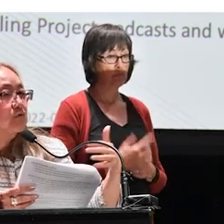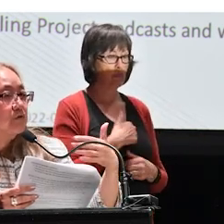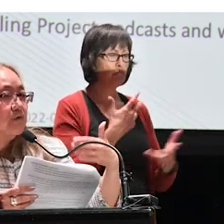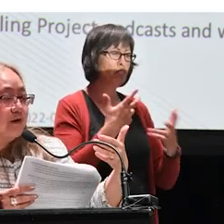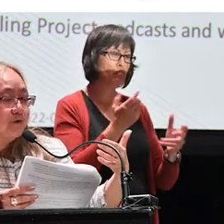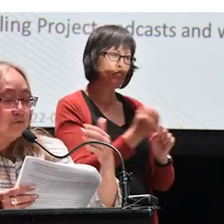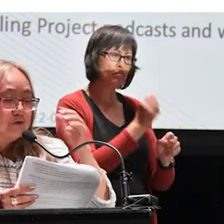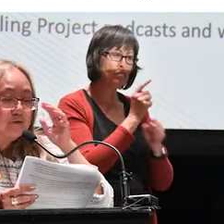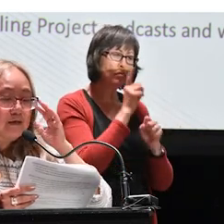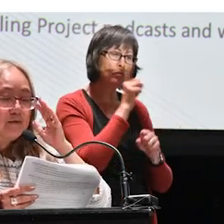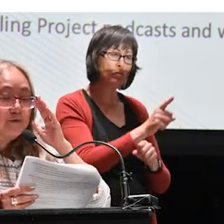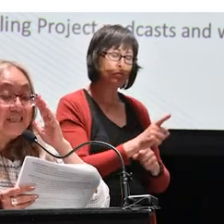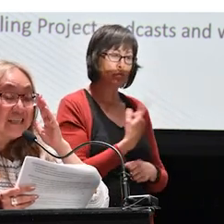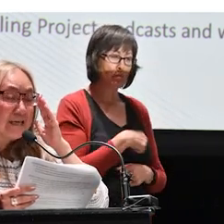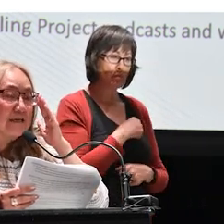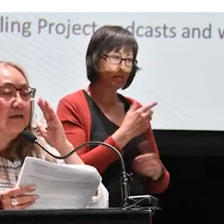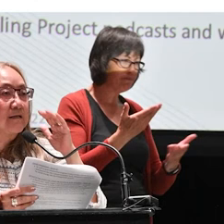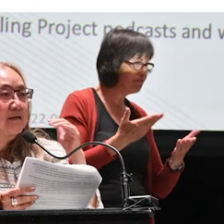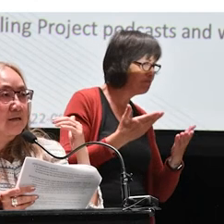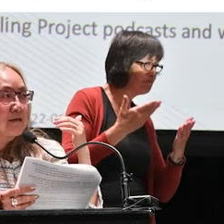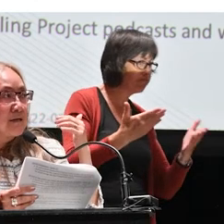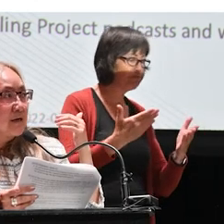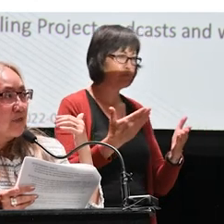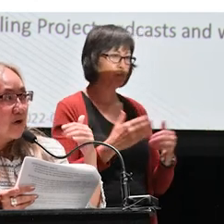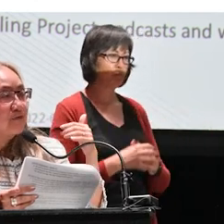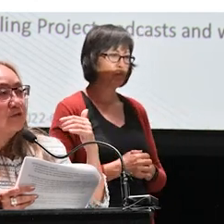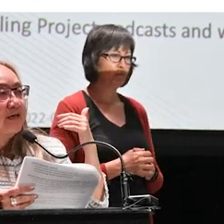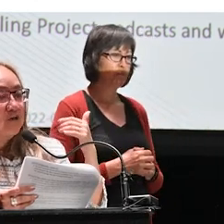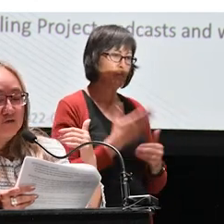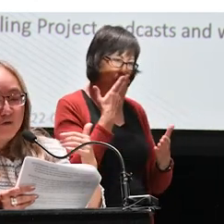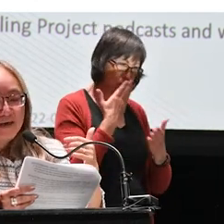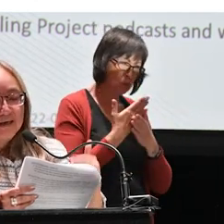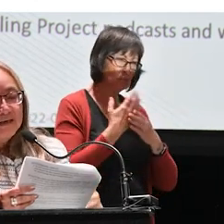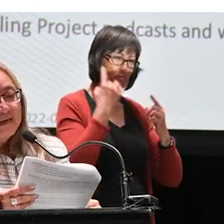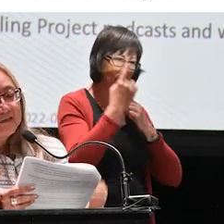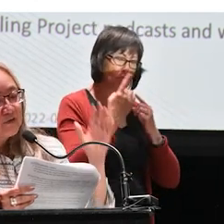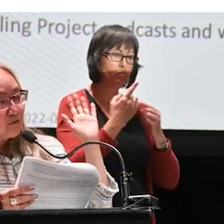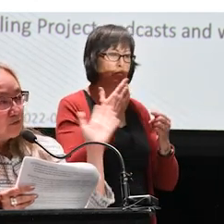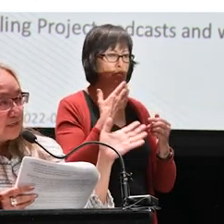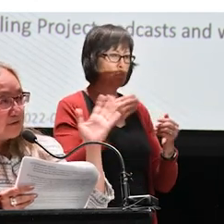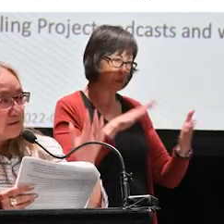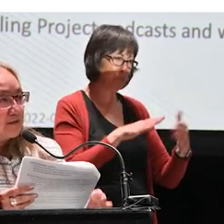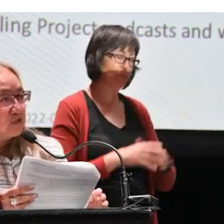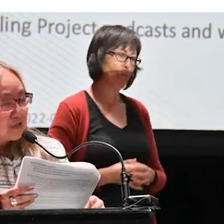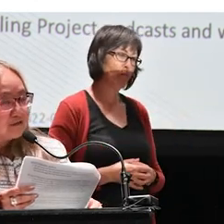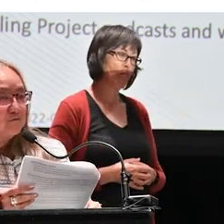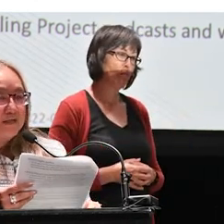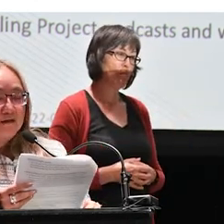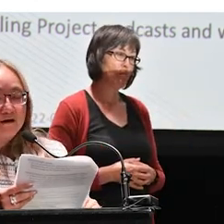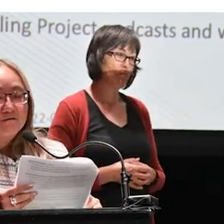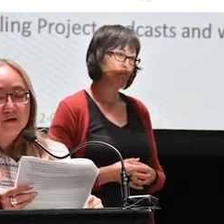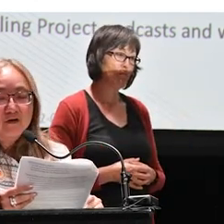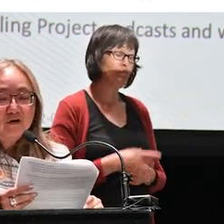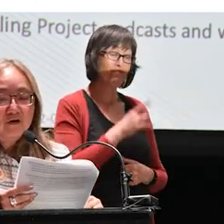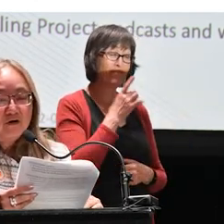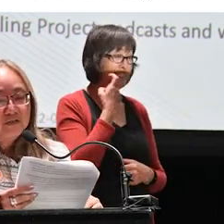ensure that we were presenting it in a thoughtful and good way. And so it just went